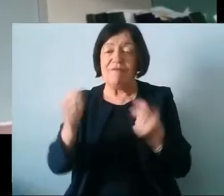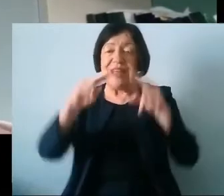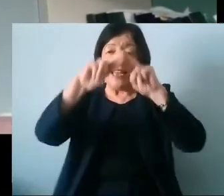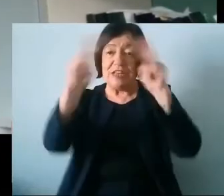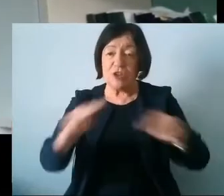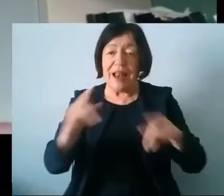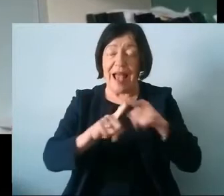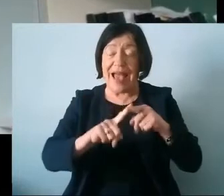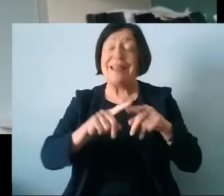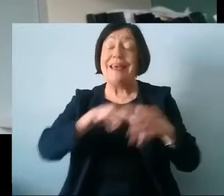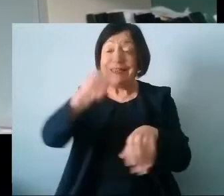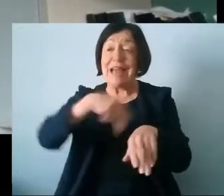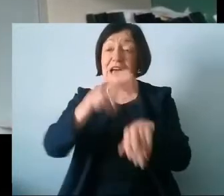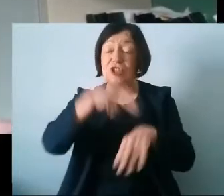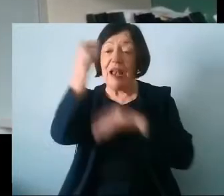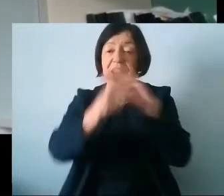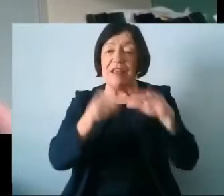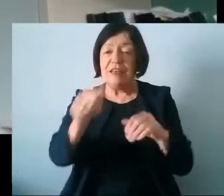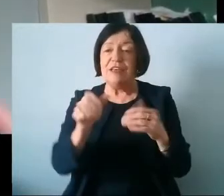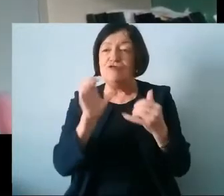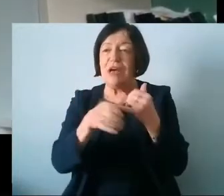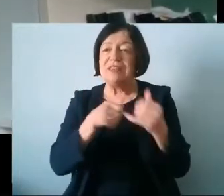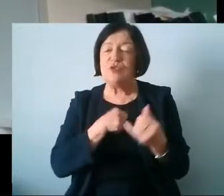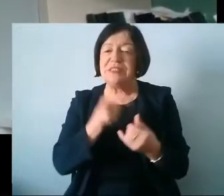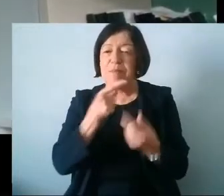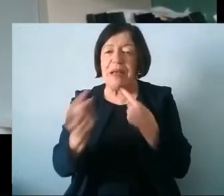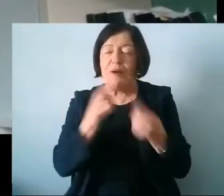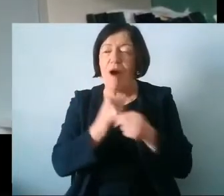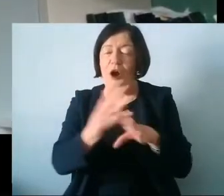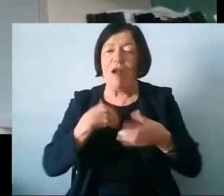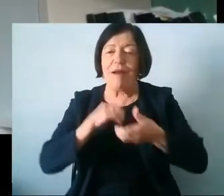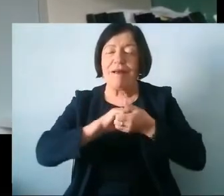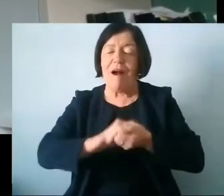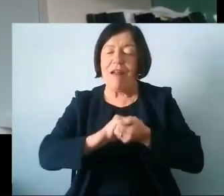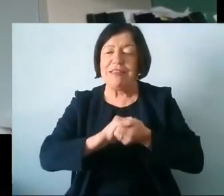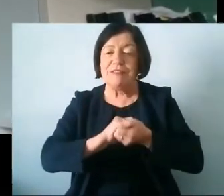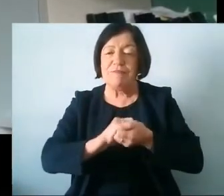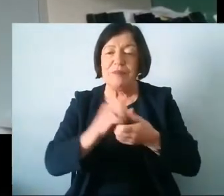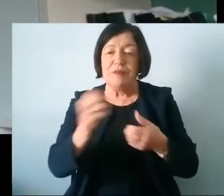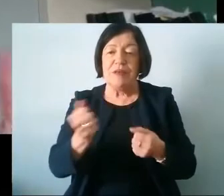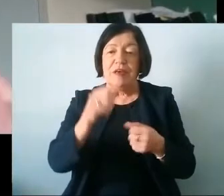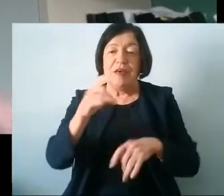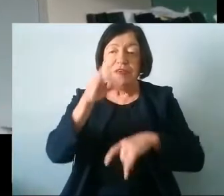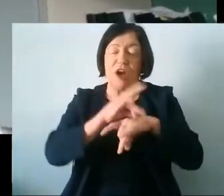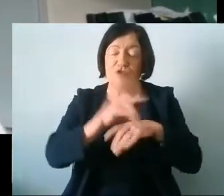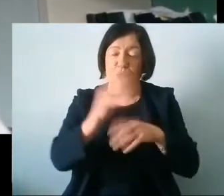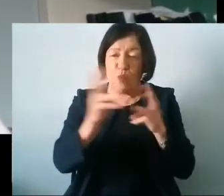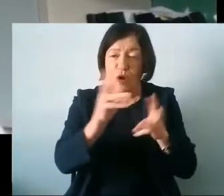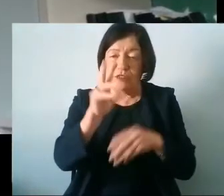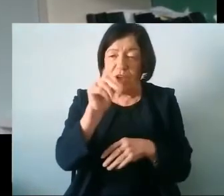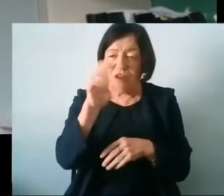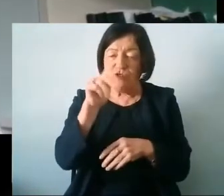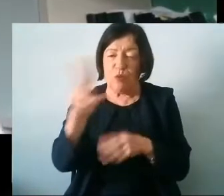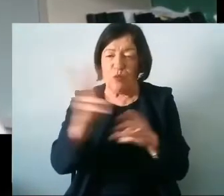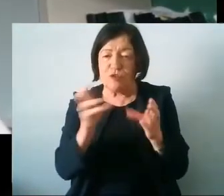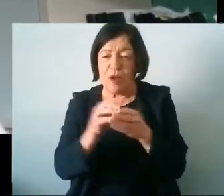experts in and give them the opportunity to speak with with all our colleagues and we'd have a doctoral workshop, workshops run by